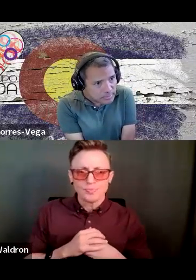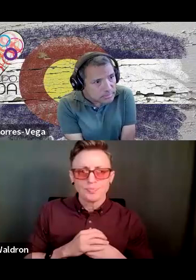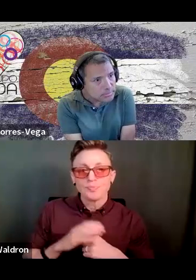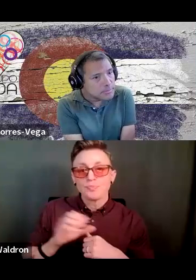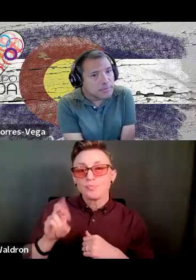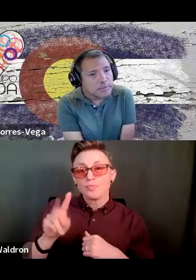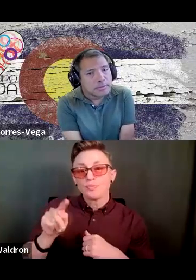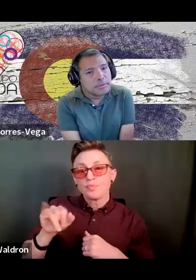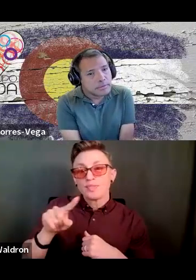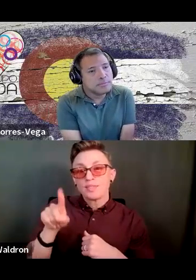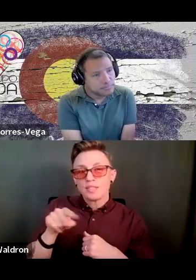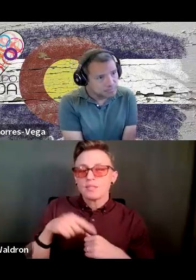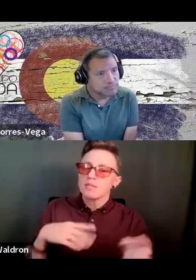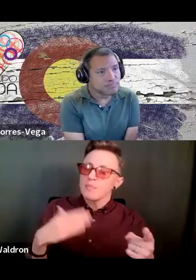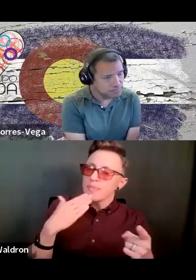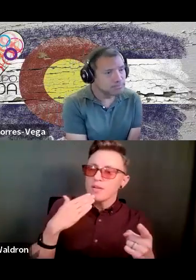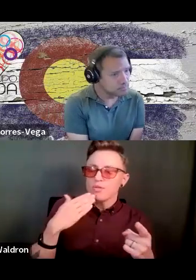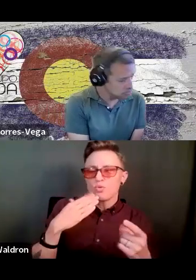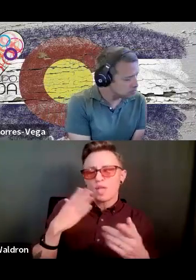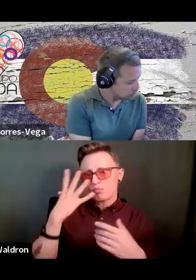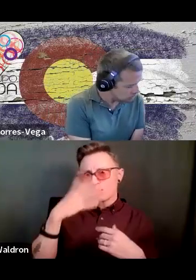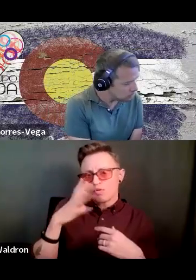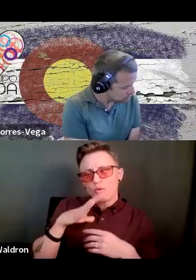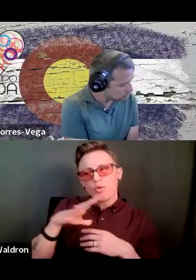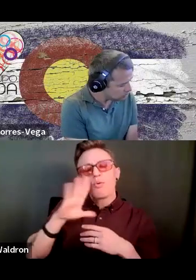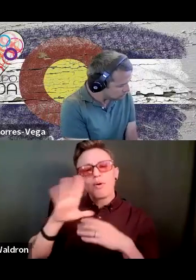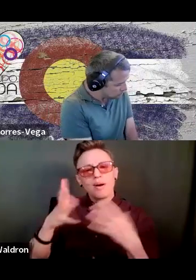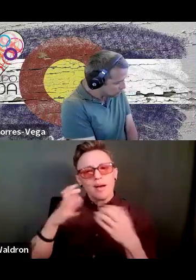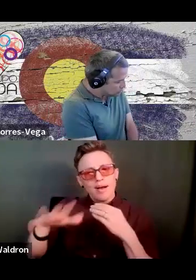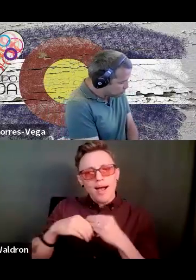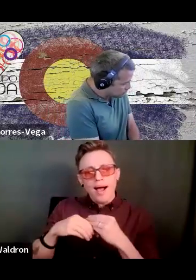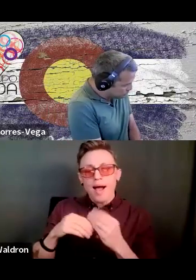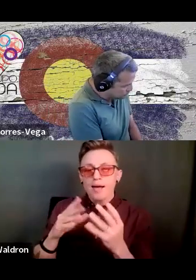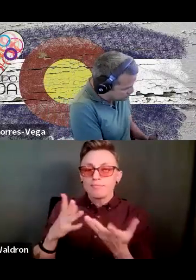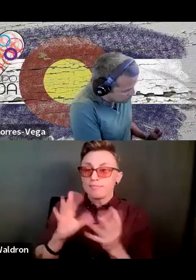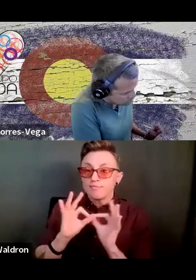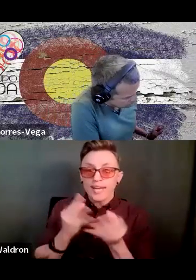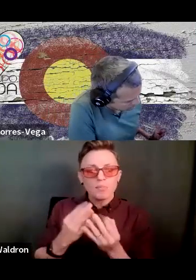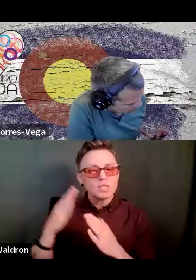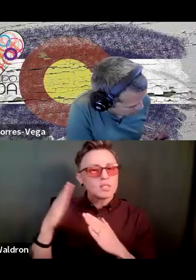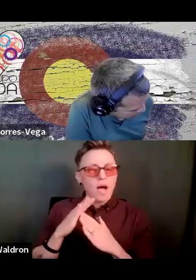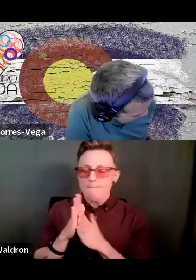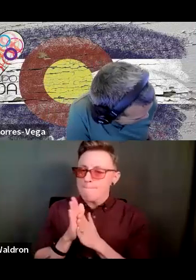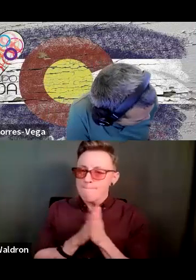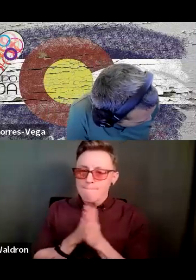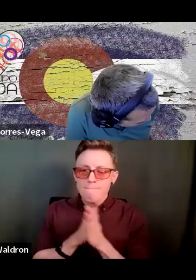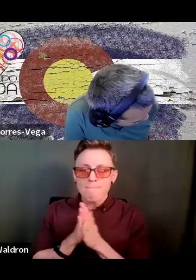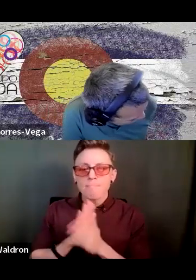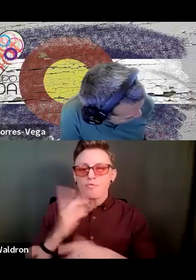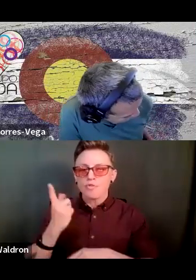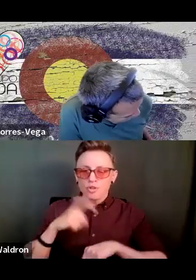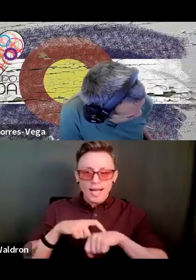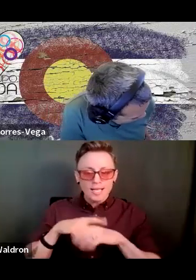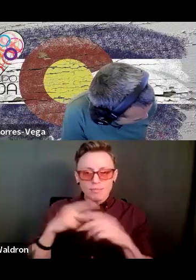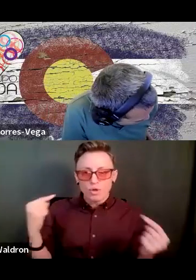Yeah, was beautiful. And I just want to piggyback off that because I think family is one of always my biggest motivators, right? Like when I was first injured and knocking on